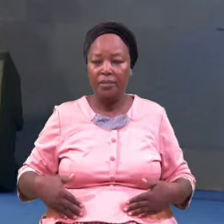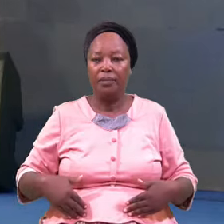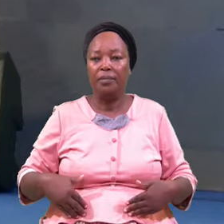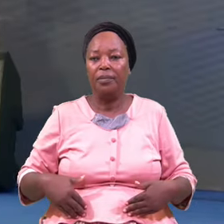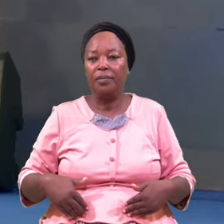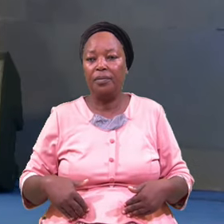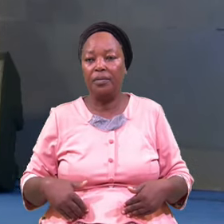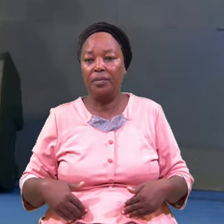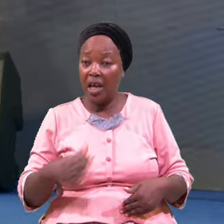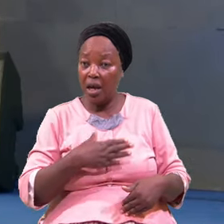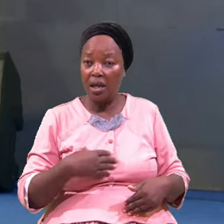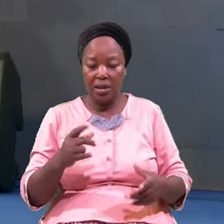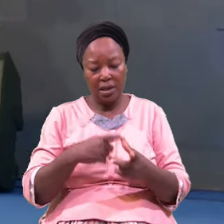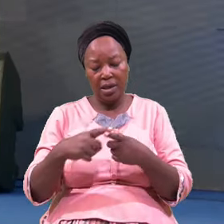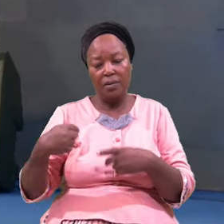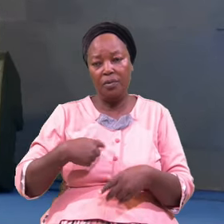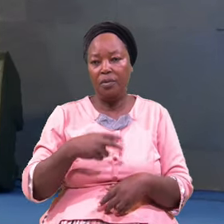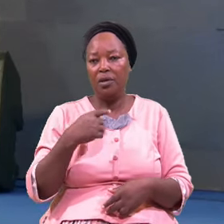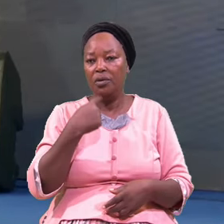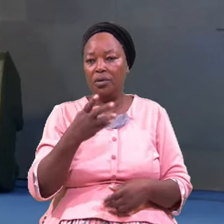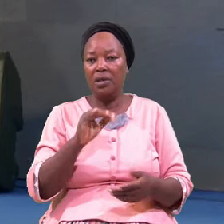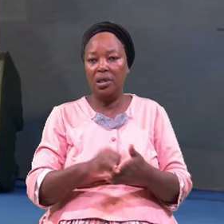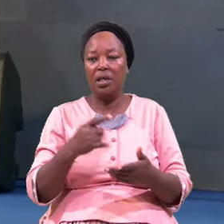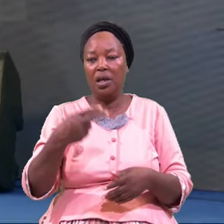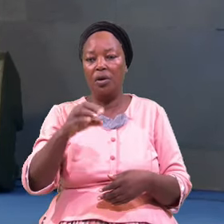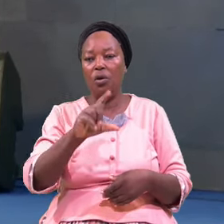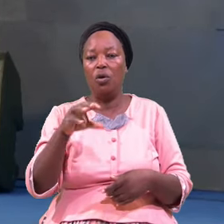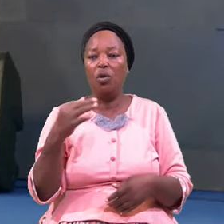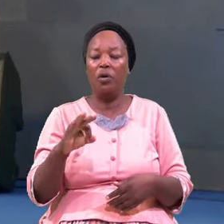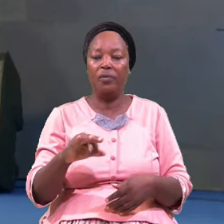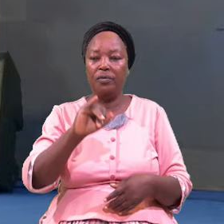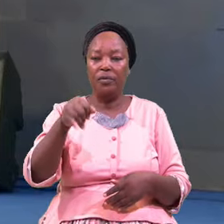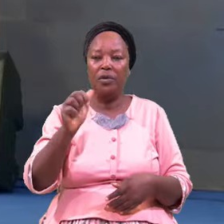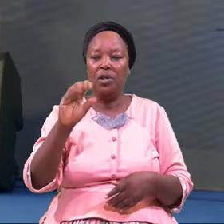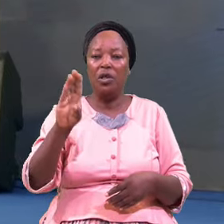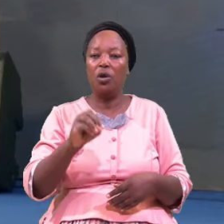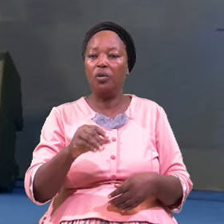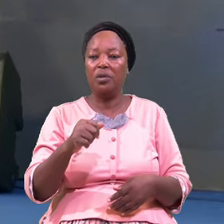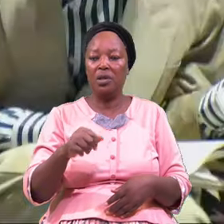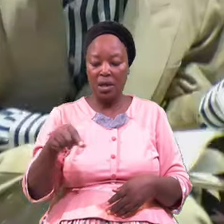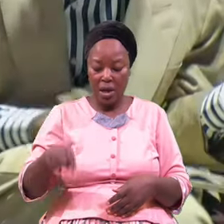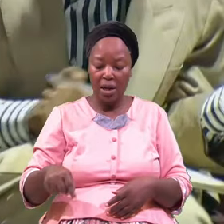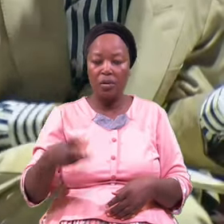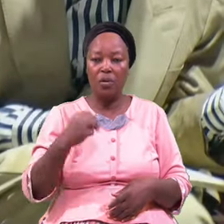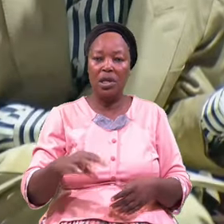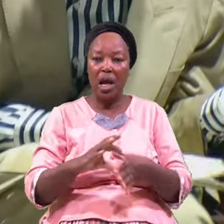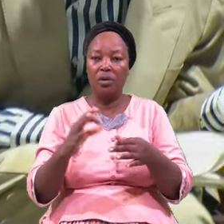And they were told That the hollow Of Jacob's tie Was out of joint